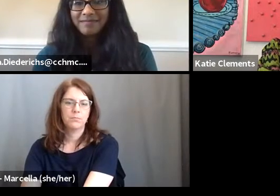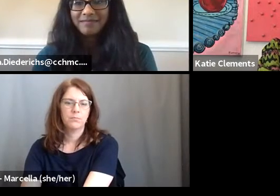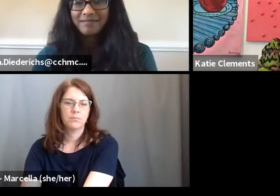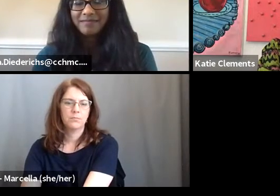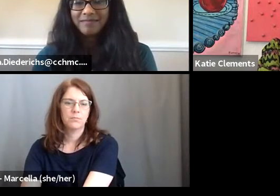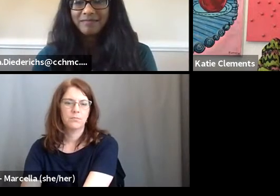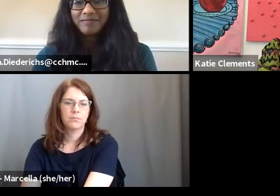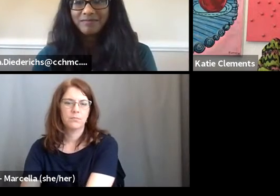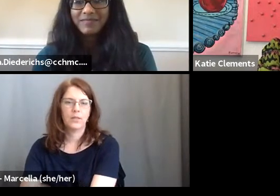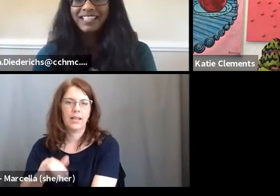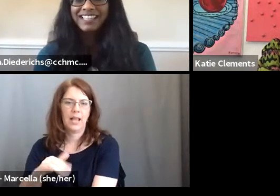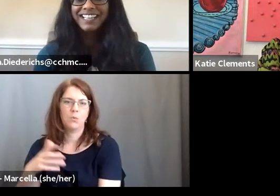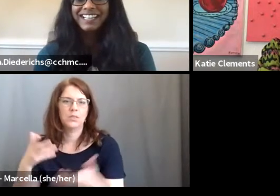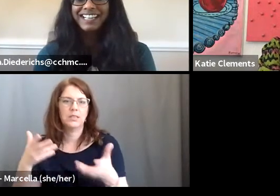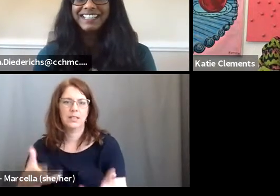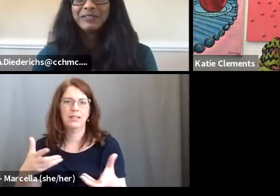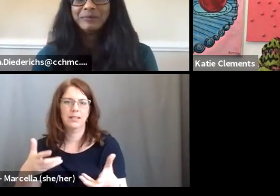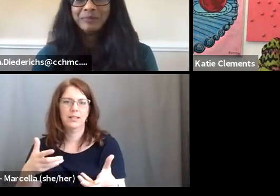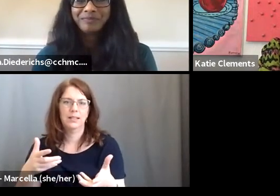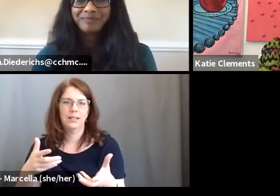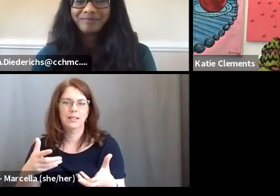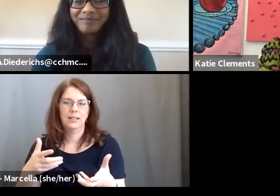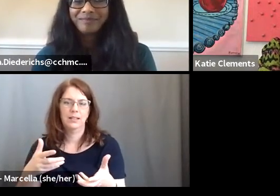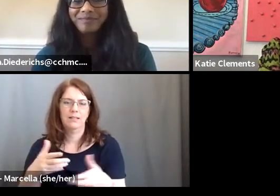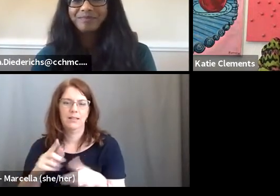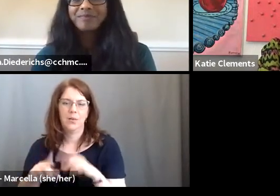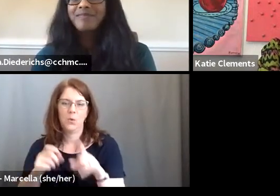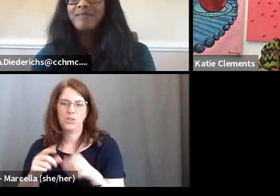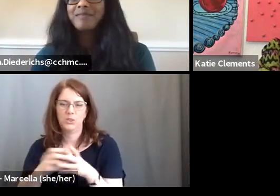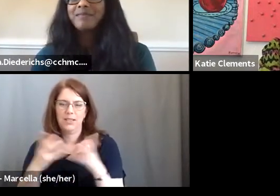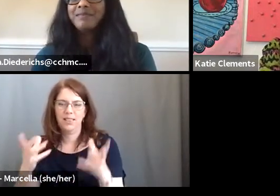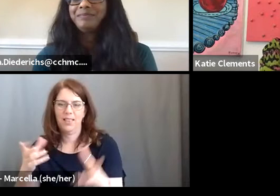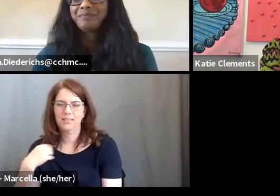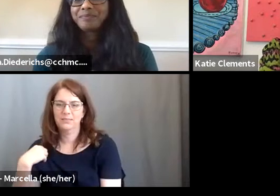That was a loaded question. There's a lot going on there.